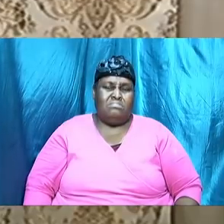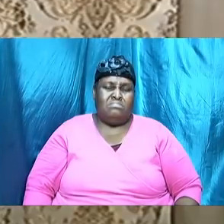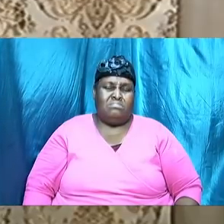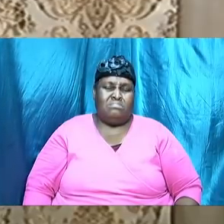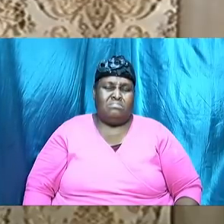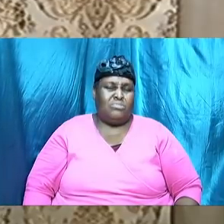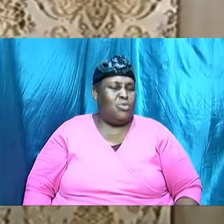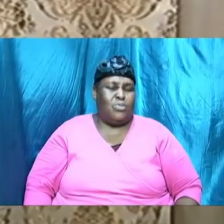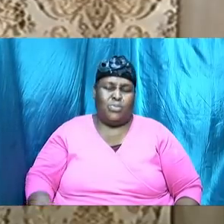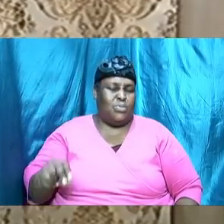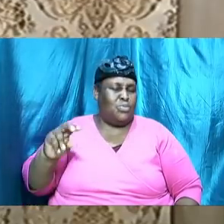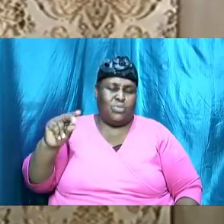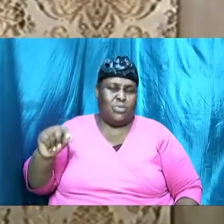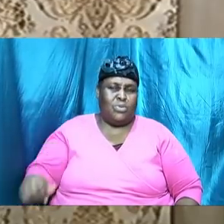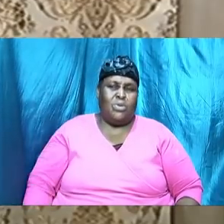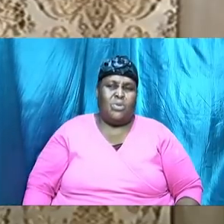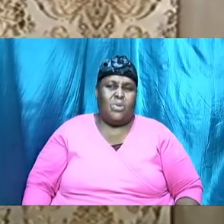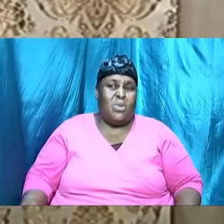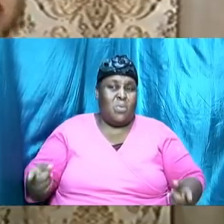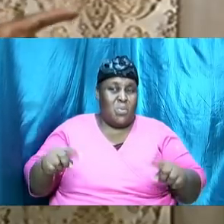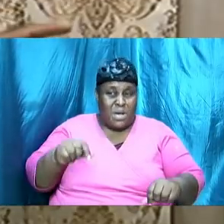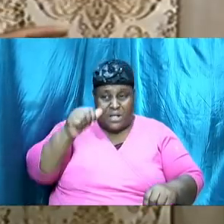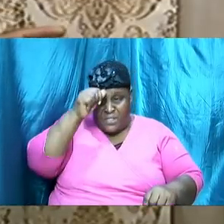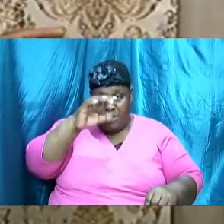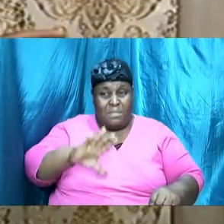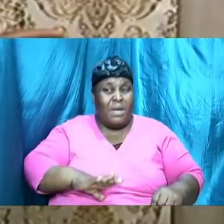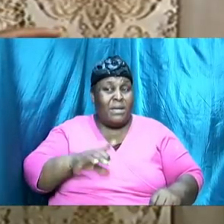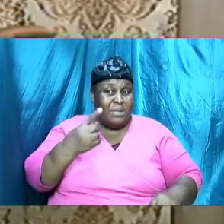while the man was alone